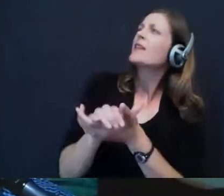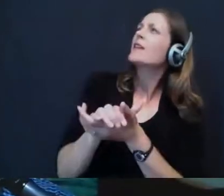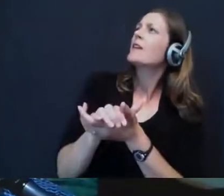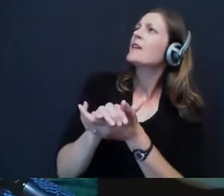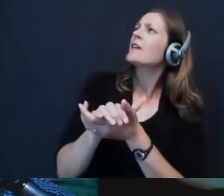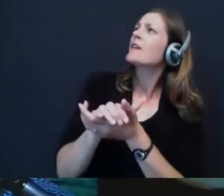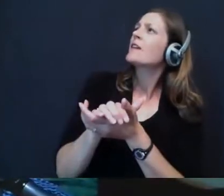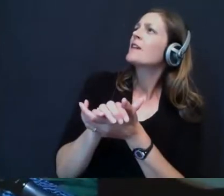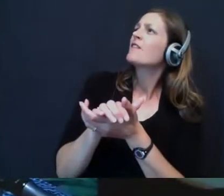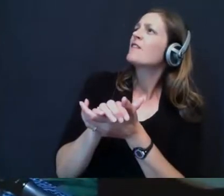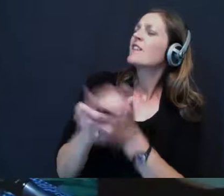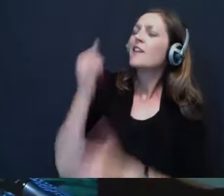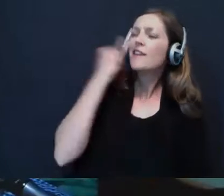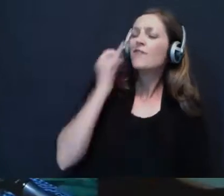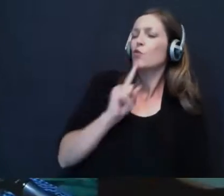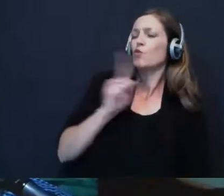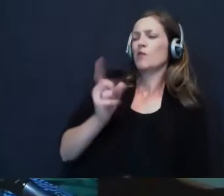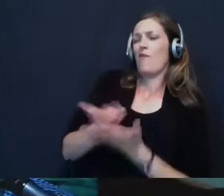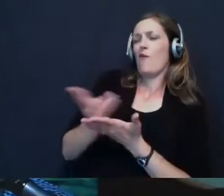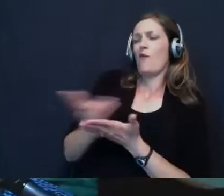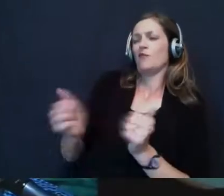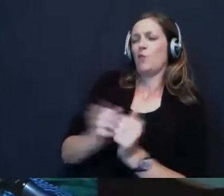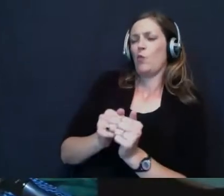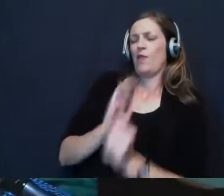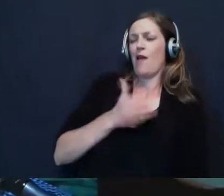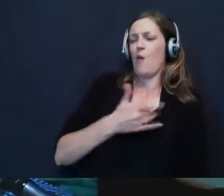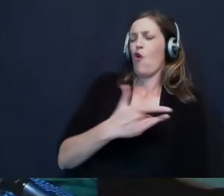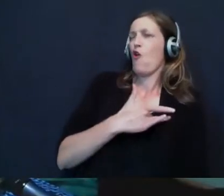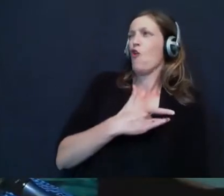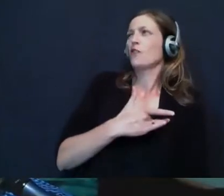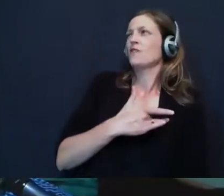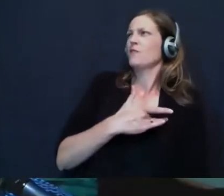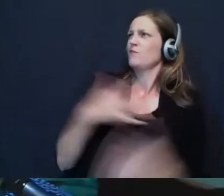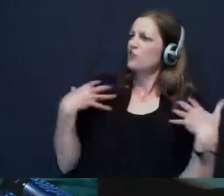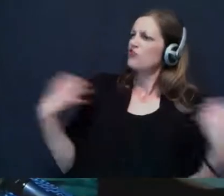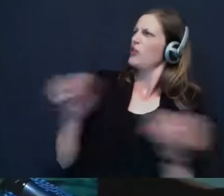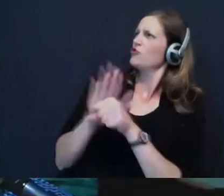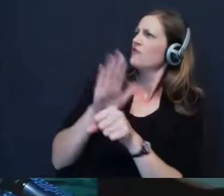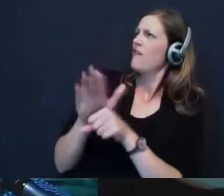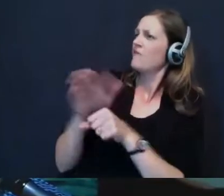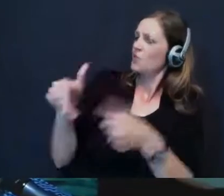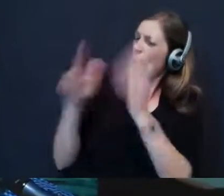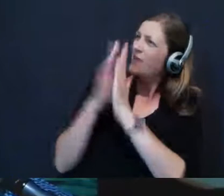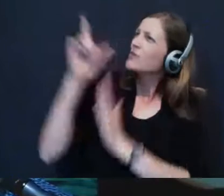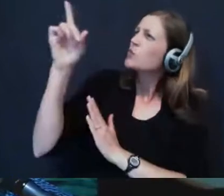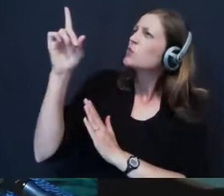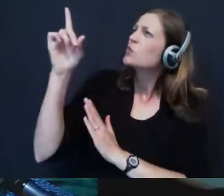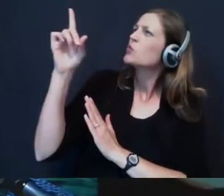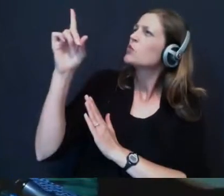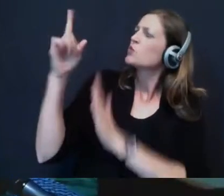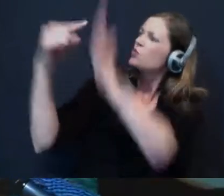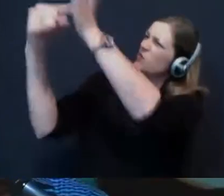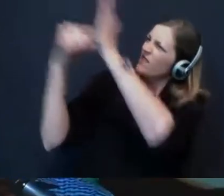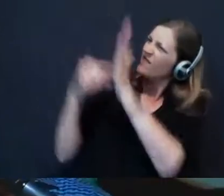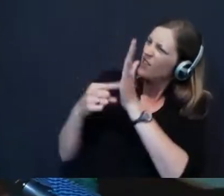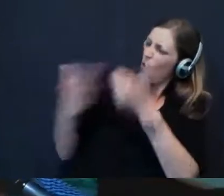real honest with our own hearts, and to be courageous enough to ask you to seek our heart, or to reveal the things